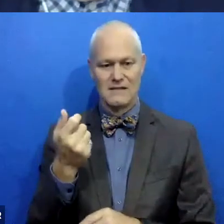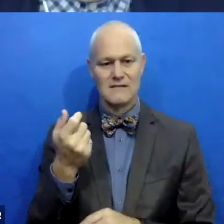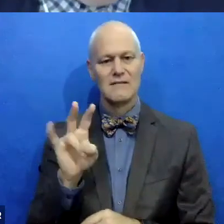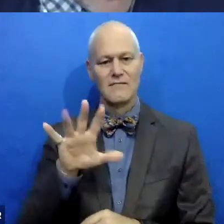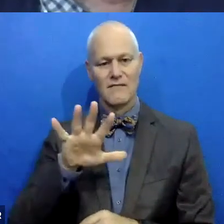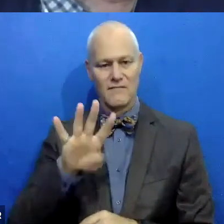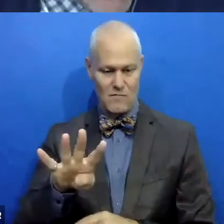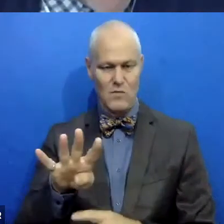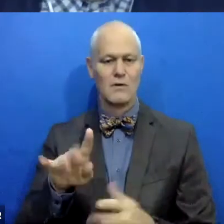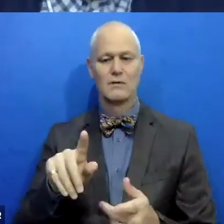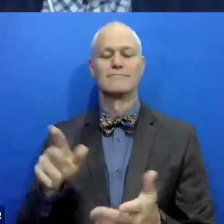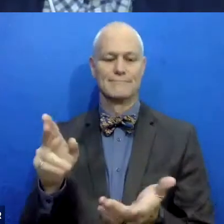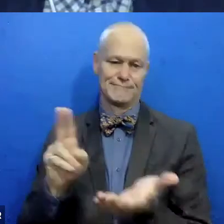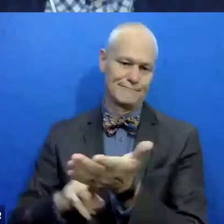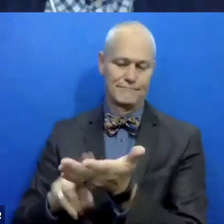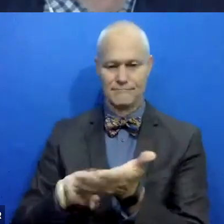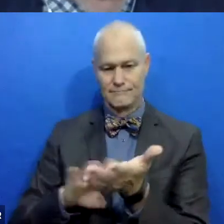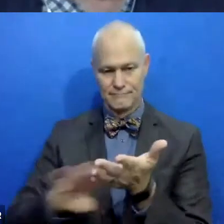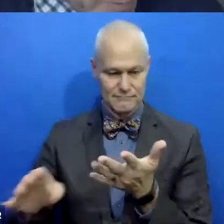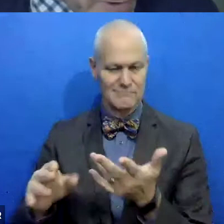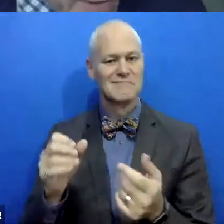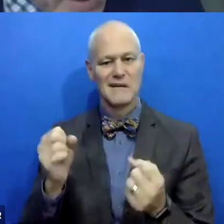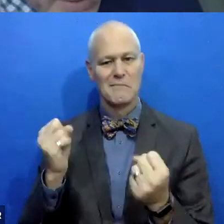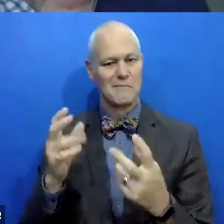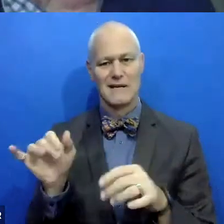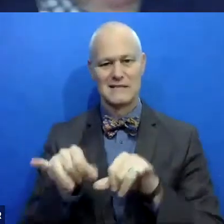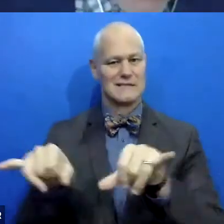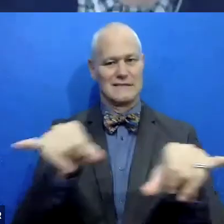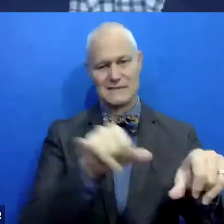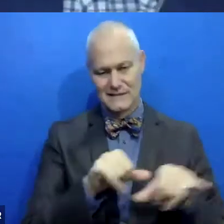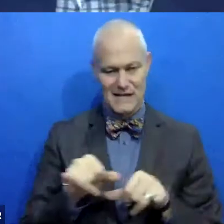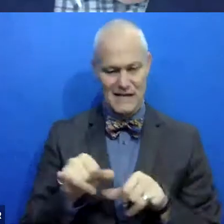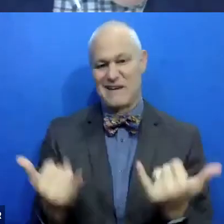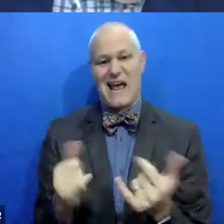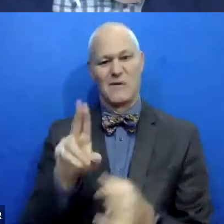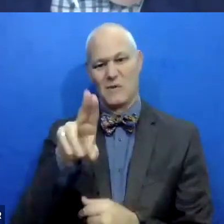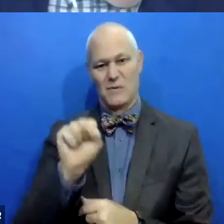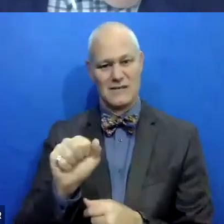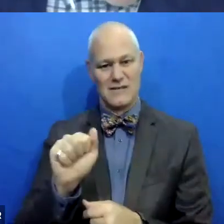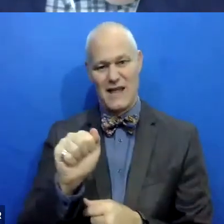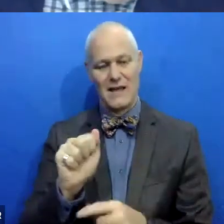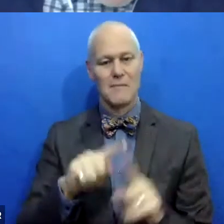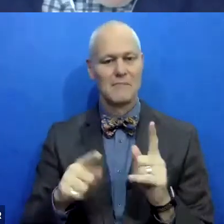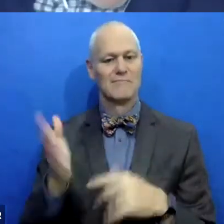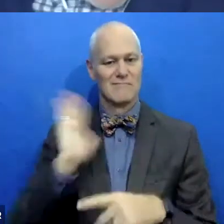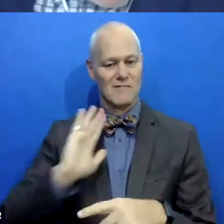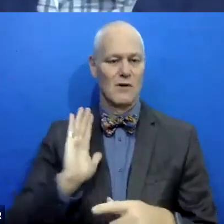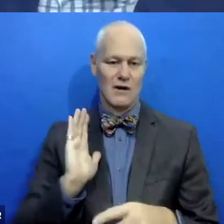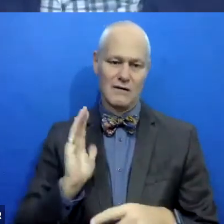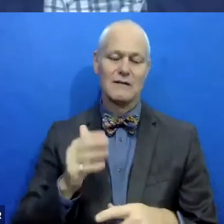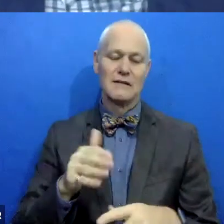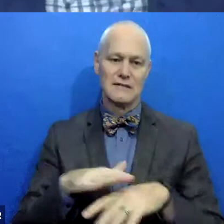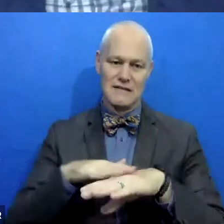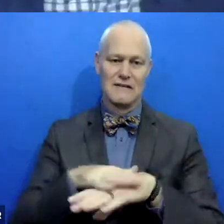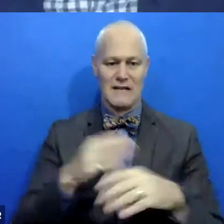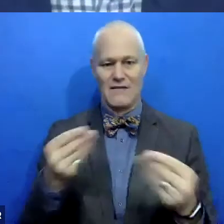like a lot of other treaties in the history of what's now the United States have been. This is